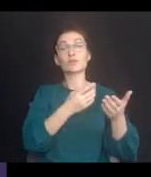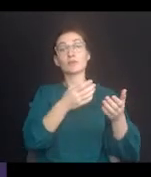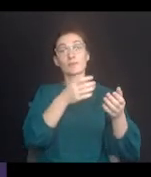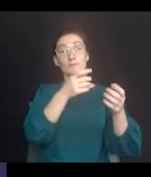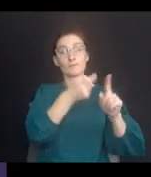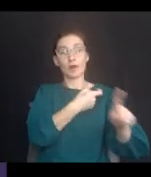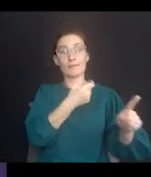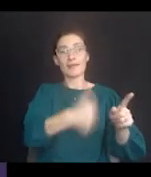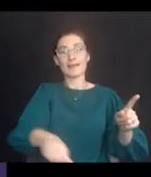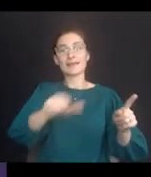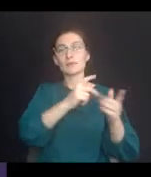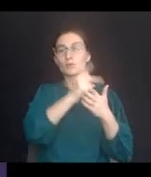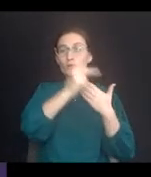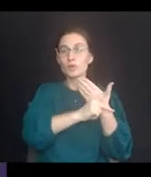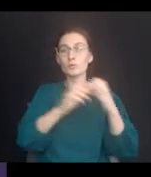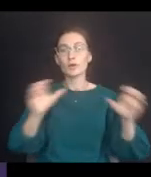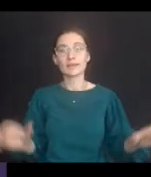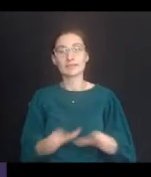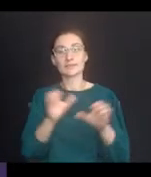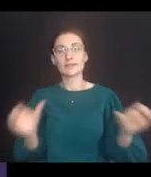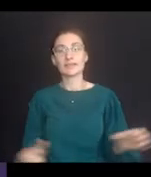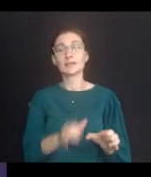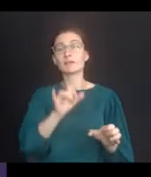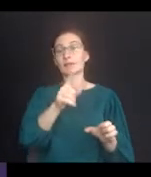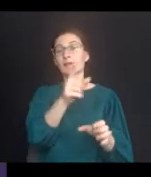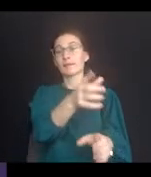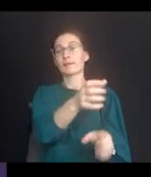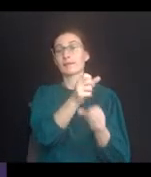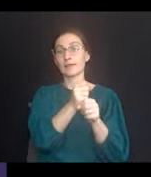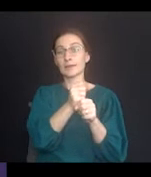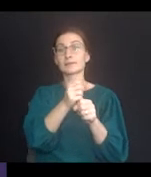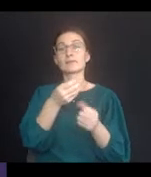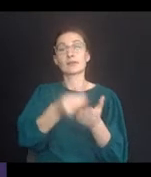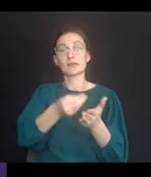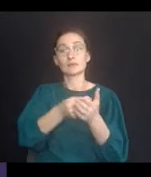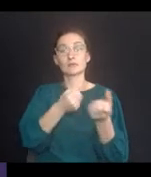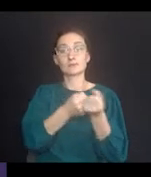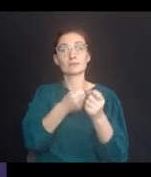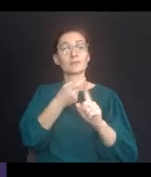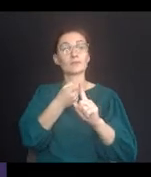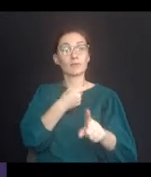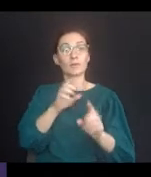under any program or activity which receives financial assistance from the department.